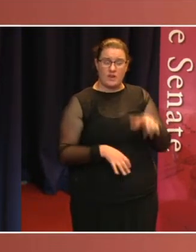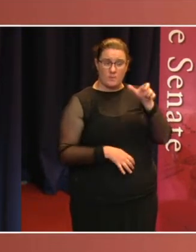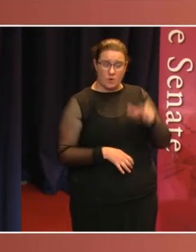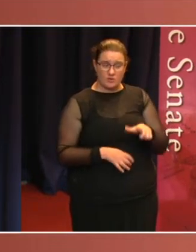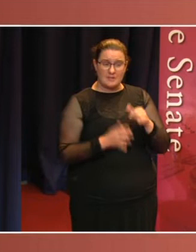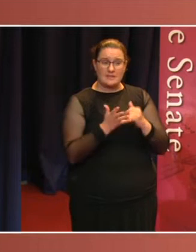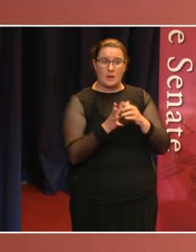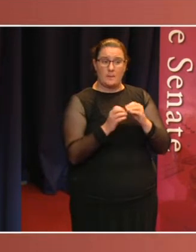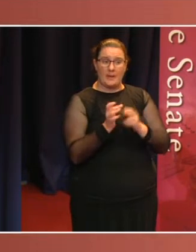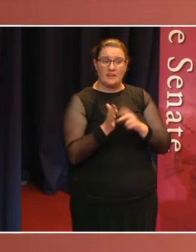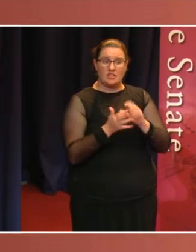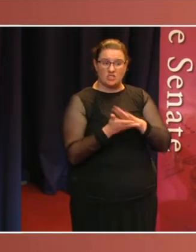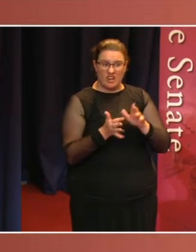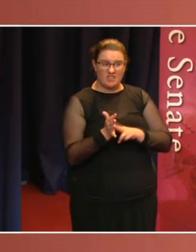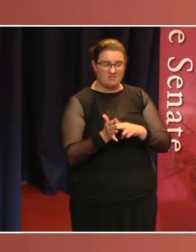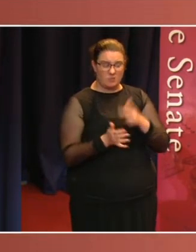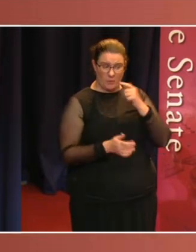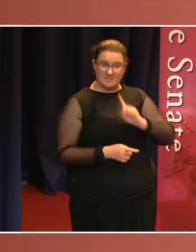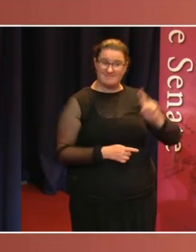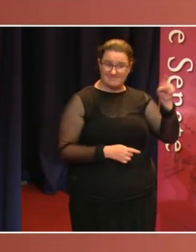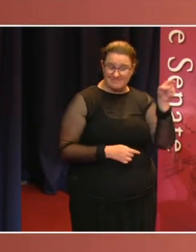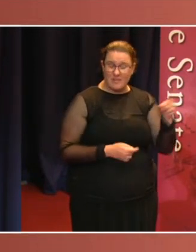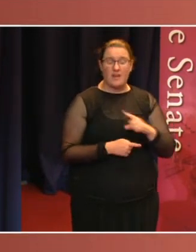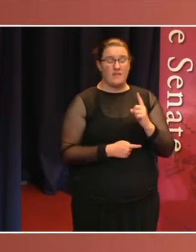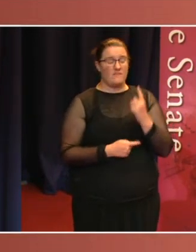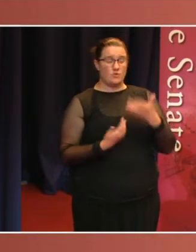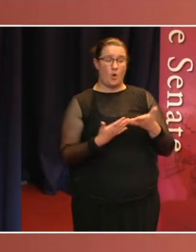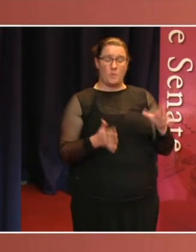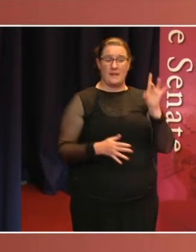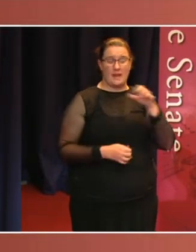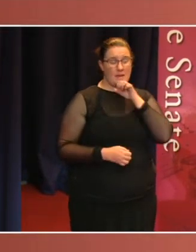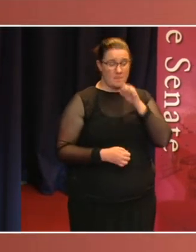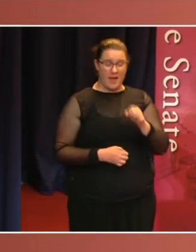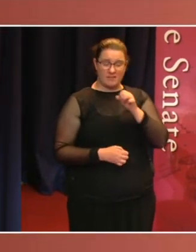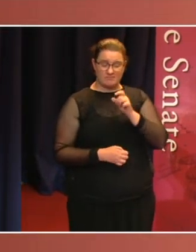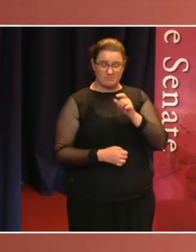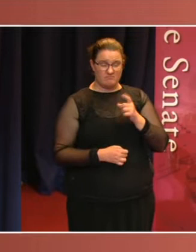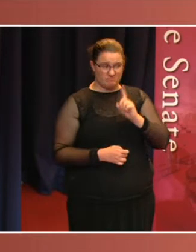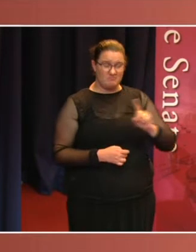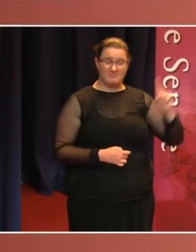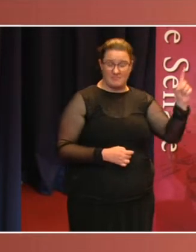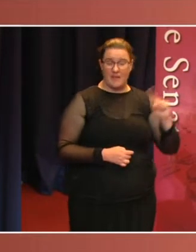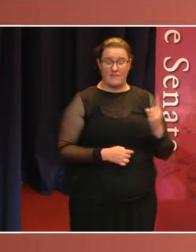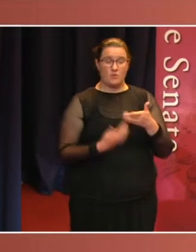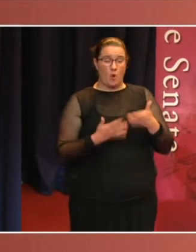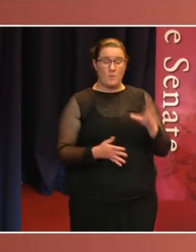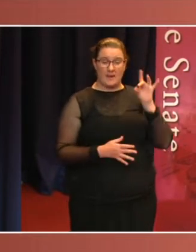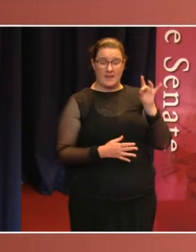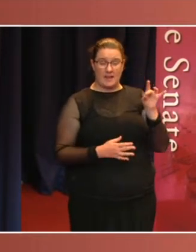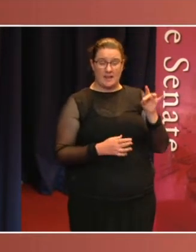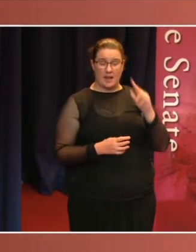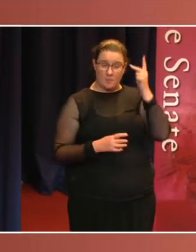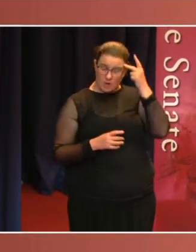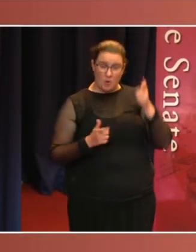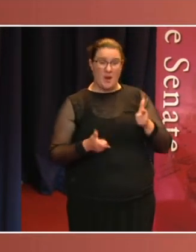Sabine Chen. The first openly gay man elected to Parliament and the first openly gay party leader, Bob Brown. The first